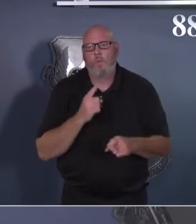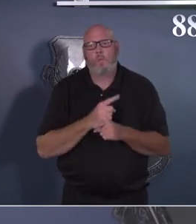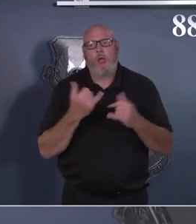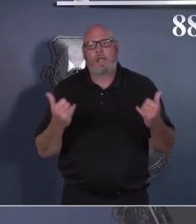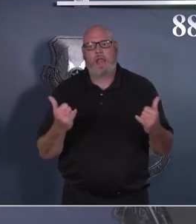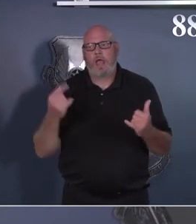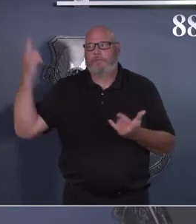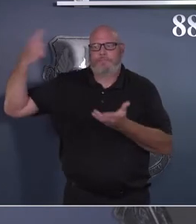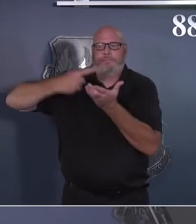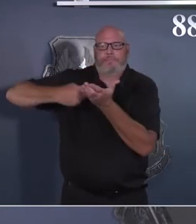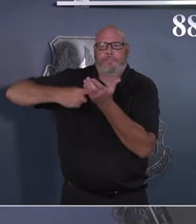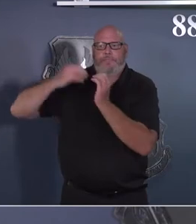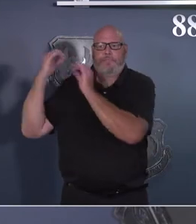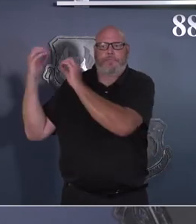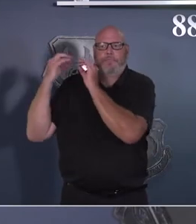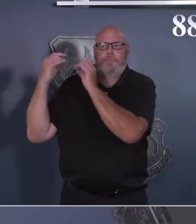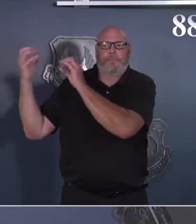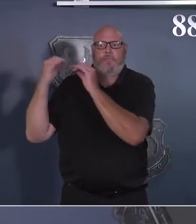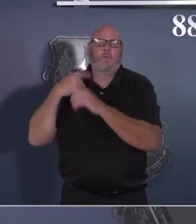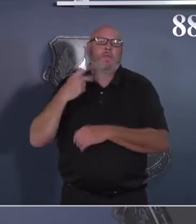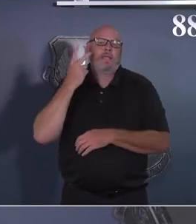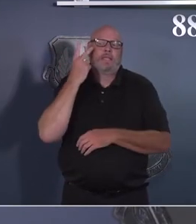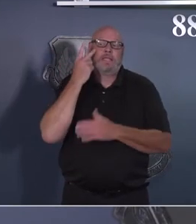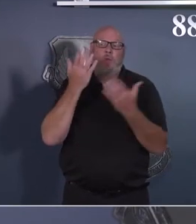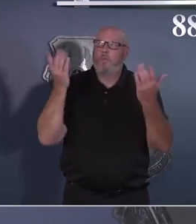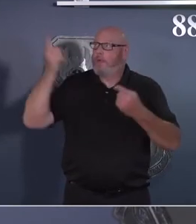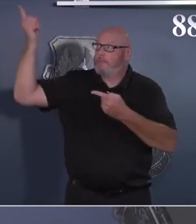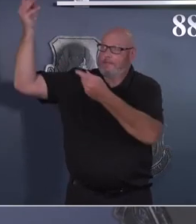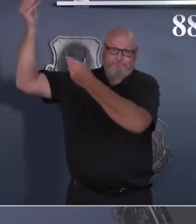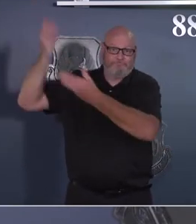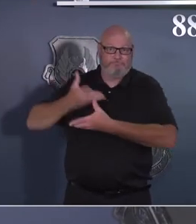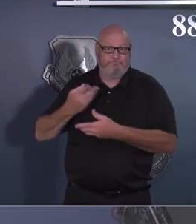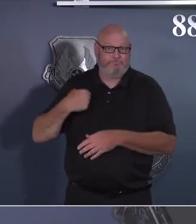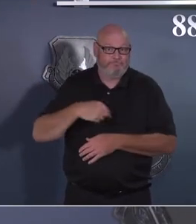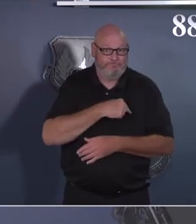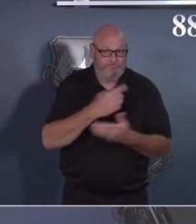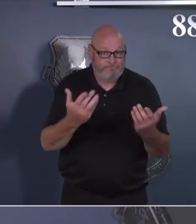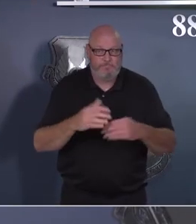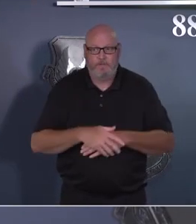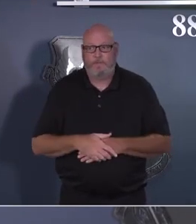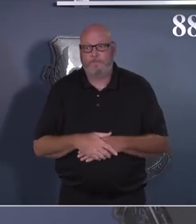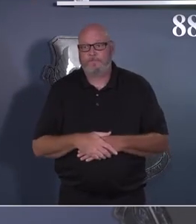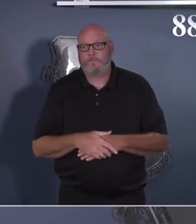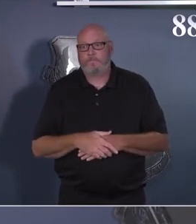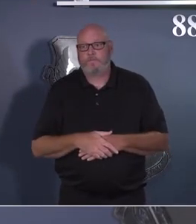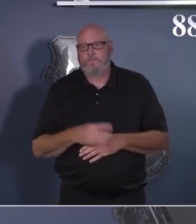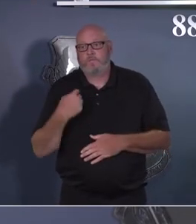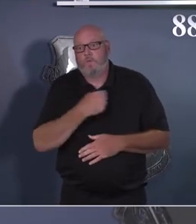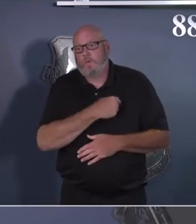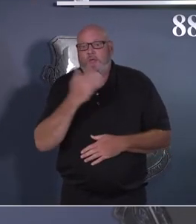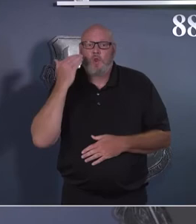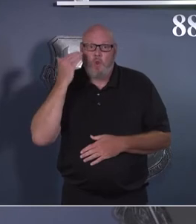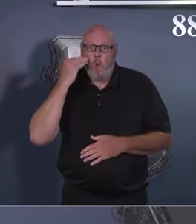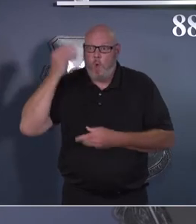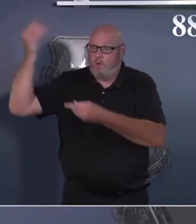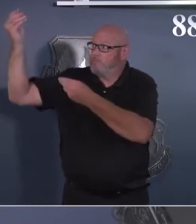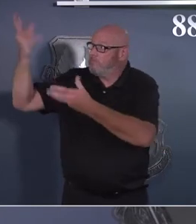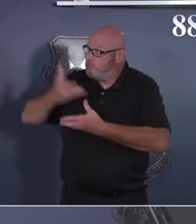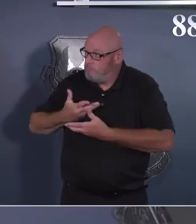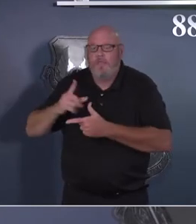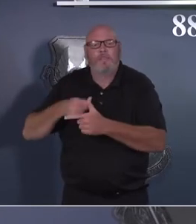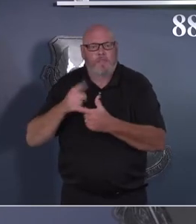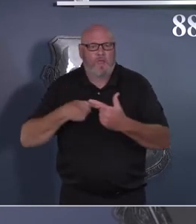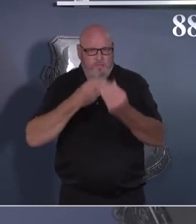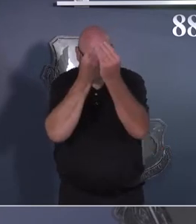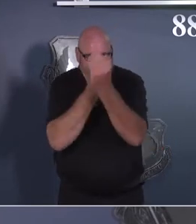And then once we get that guidance, we will share with you how we plan on implementing that here at Wright-Patterson Air Force Base. And so I just wanted to address